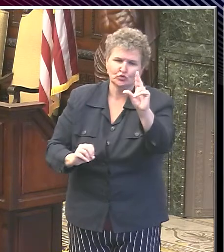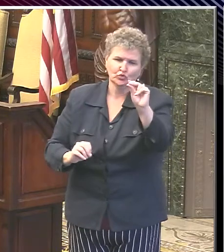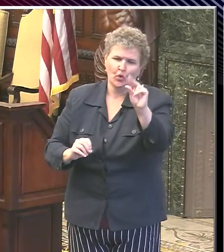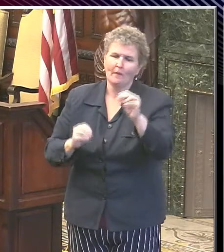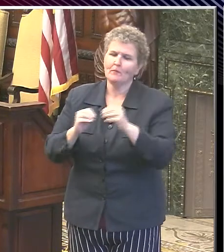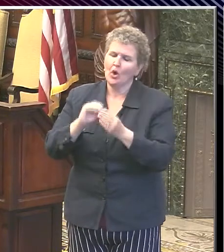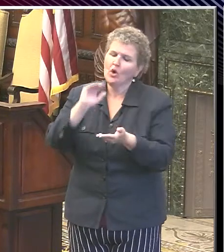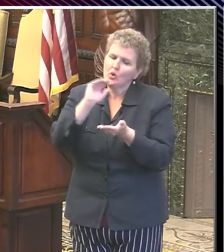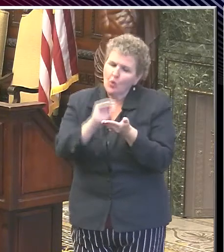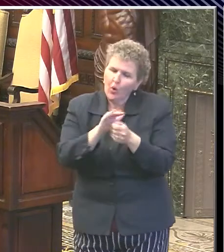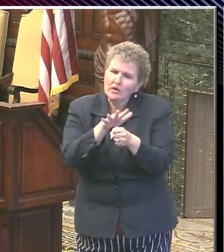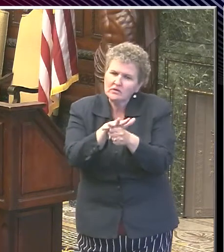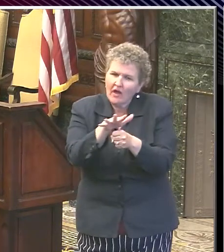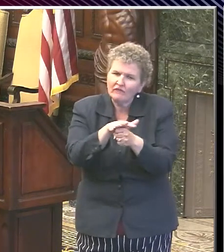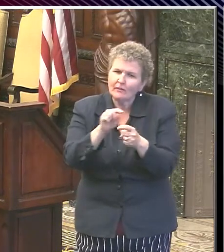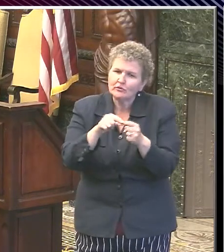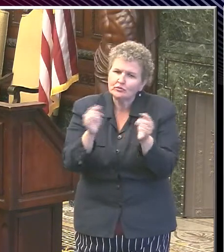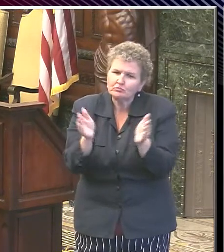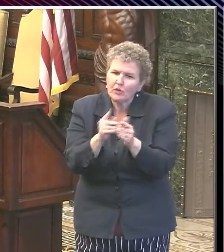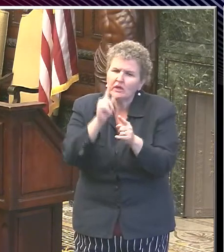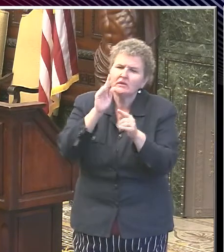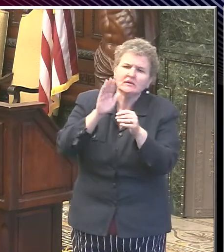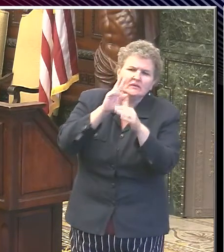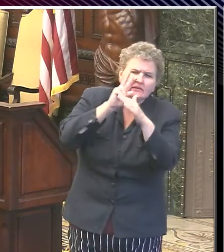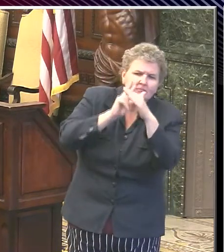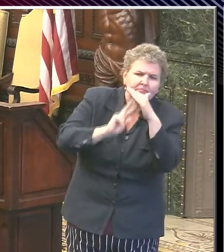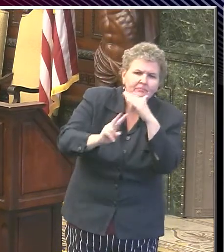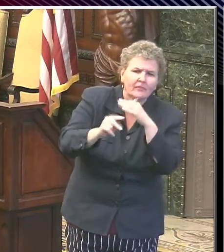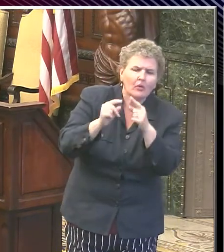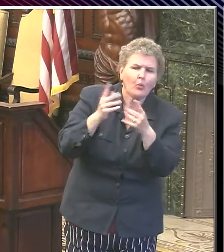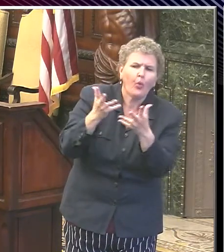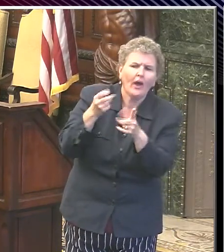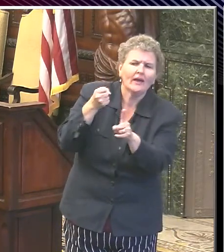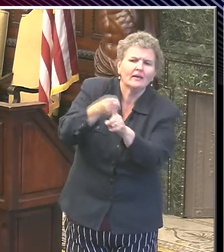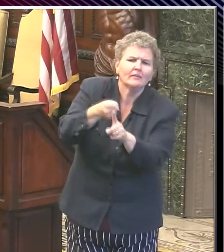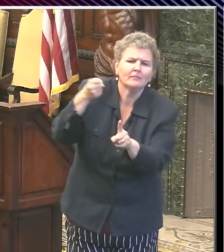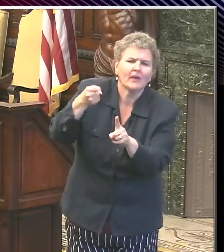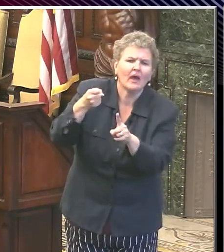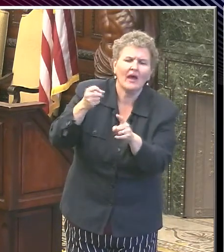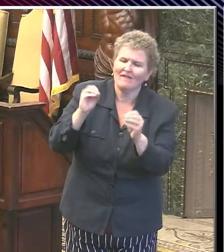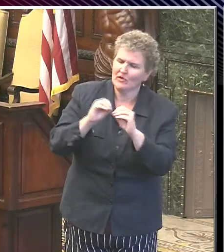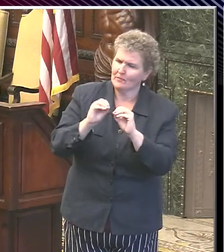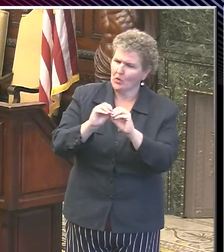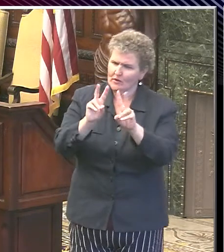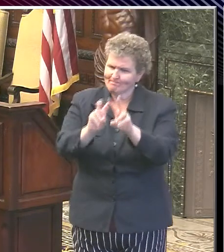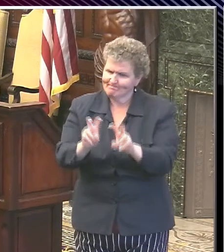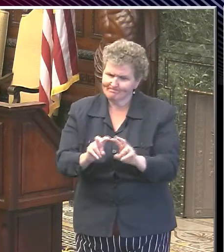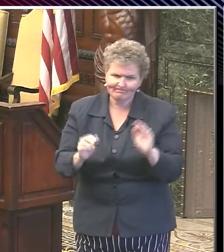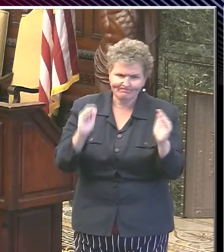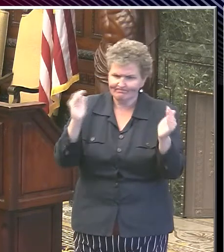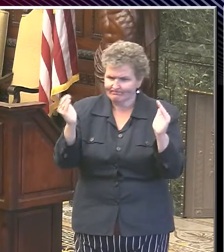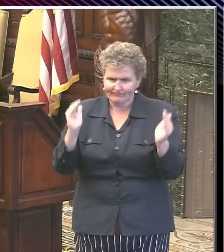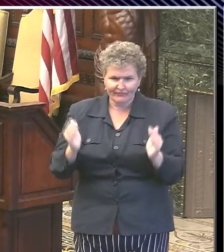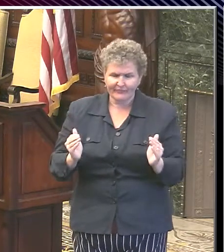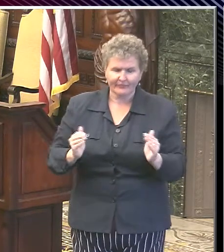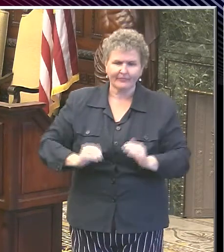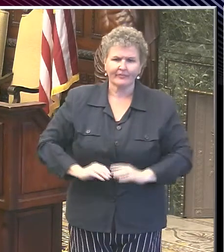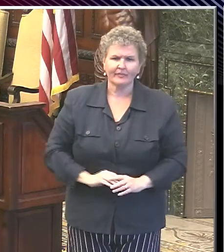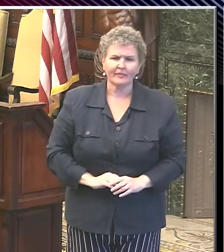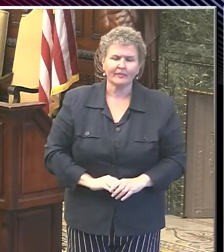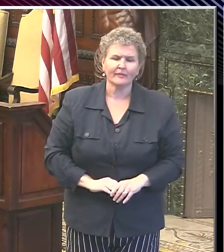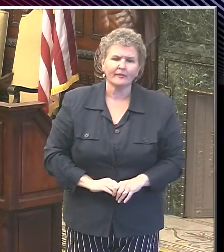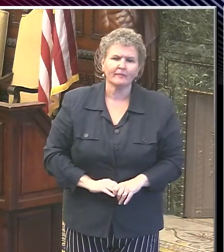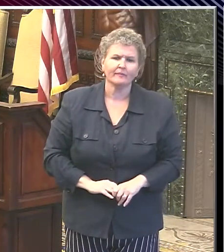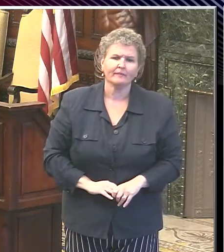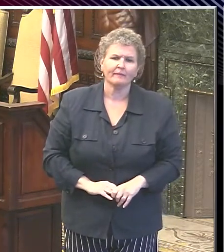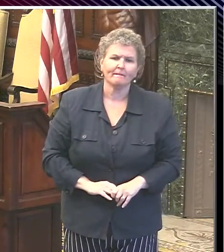the long-term, lifelong impacts of the education if they get there. Yeah, and Dr. Farley, just in reference to the recent announcement